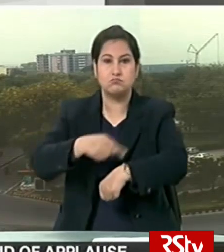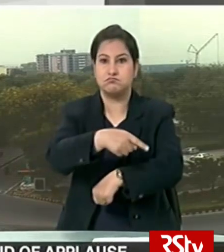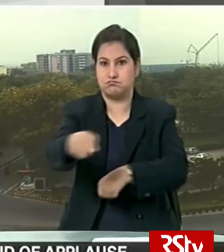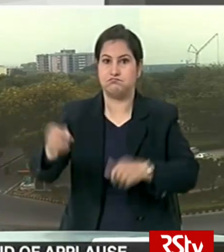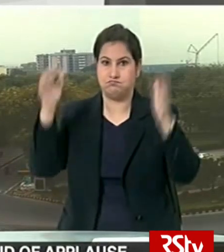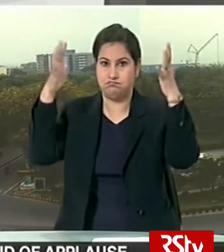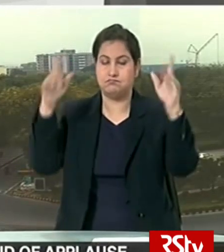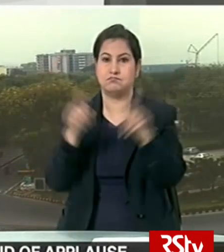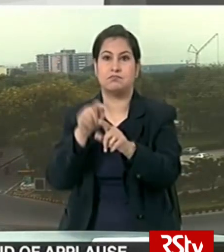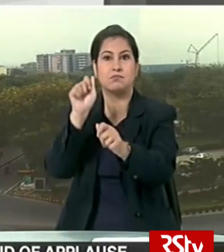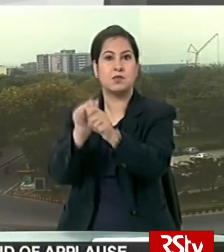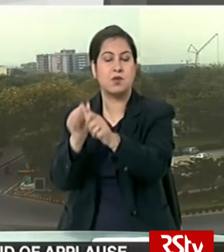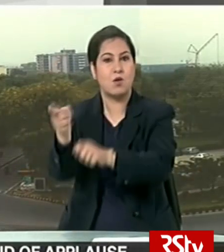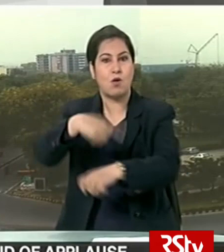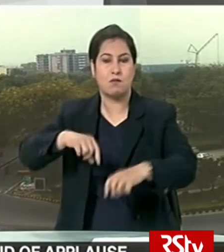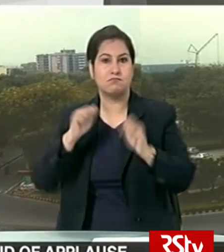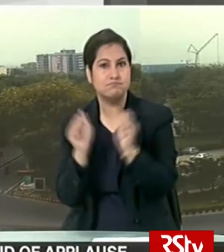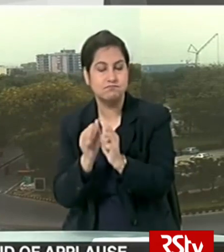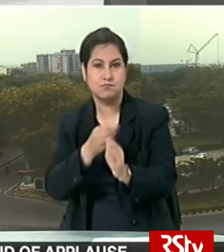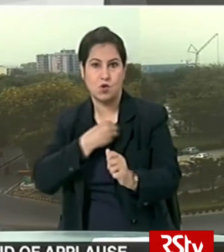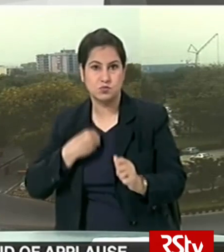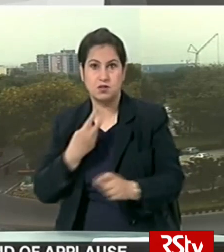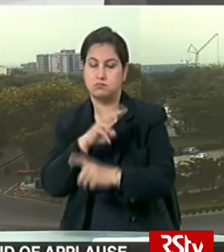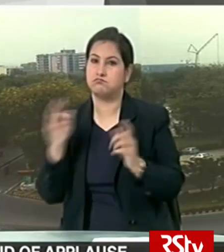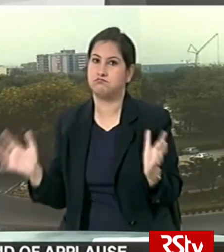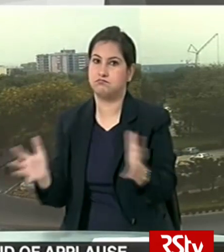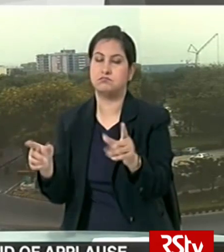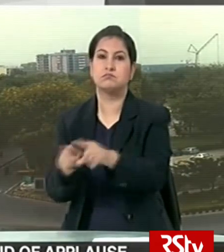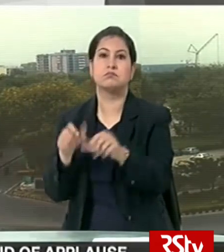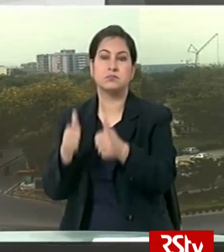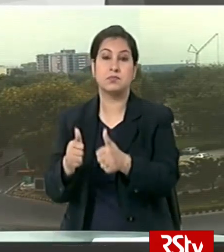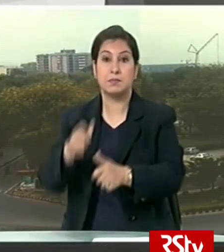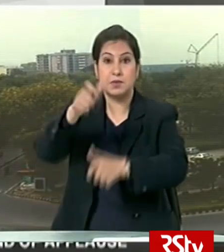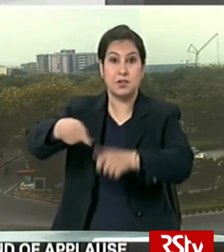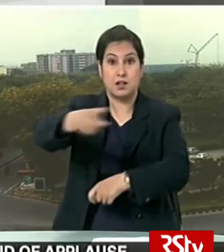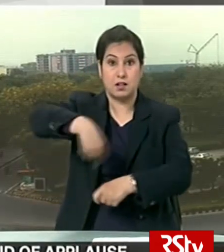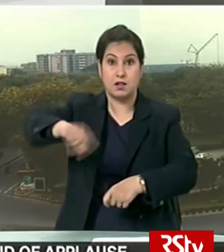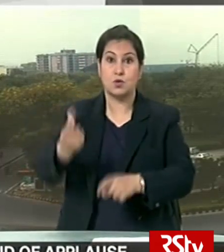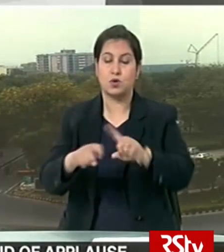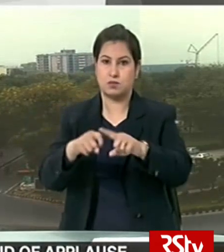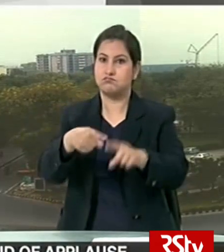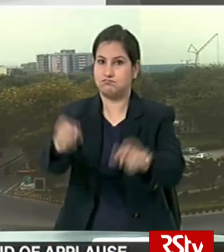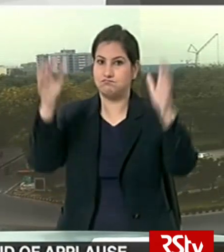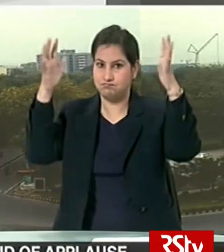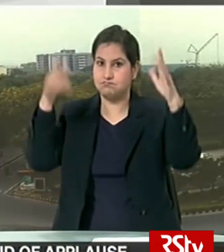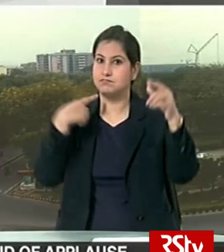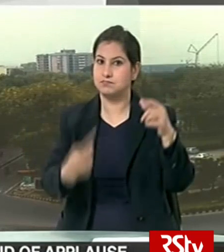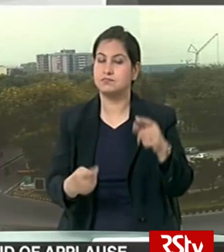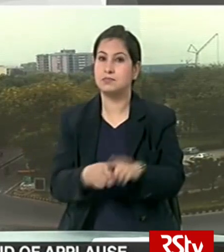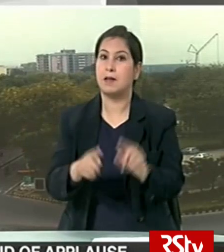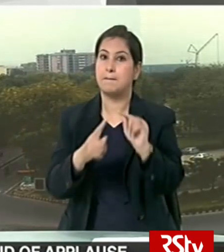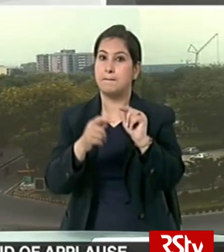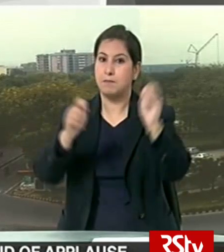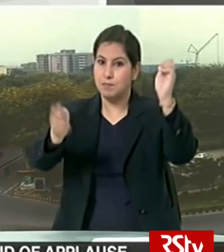round of applause and tribute to care workers and hospital staff People across the UK have been cheering banging pots and